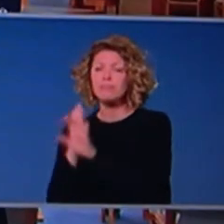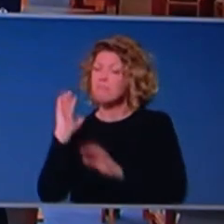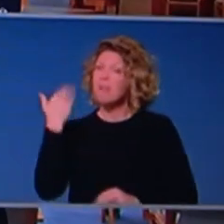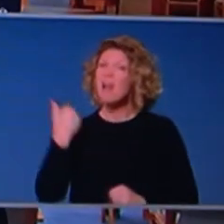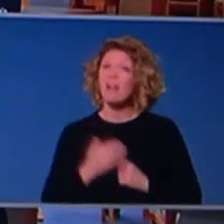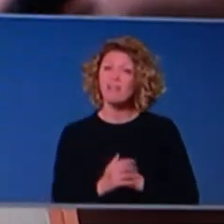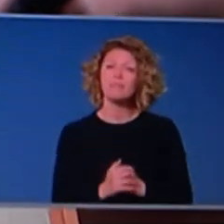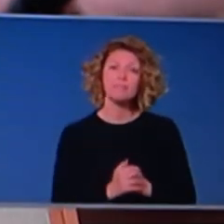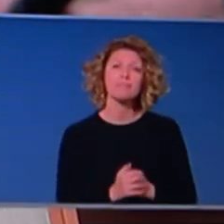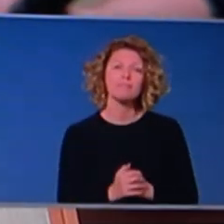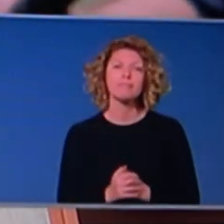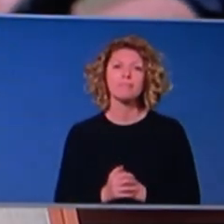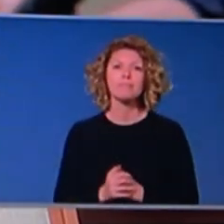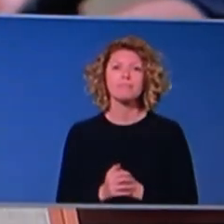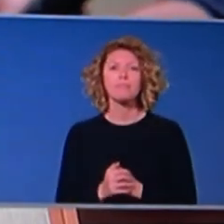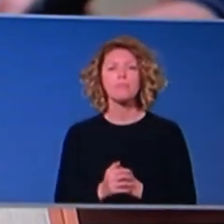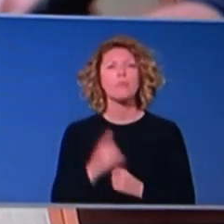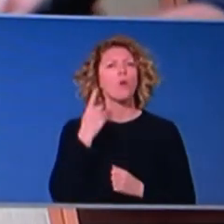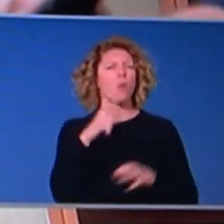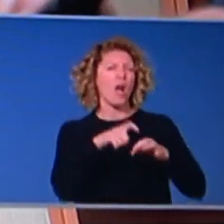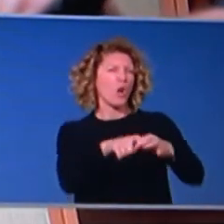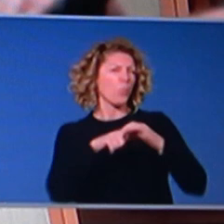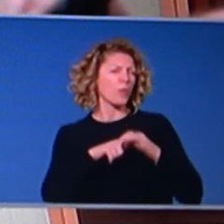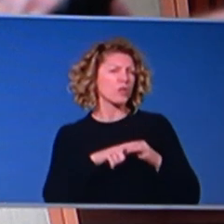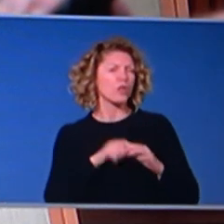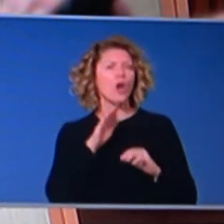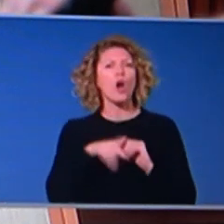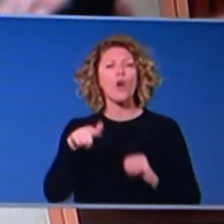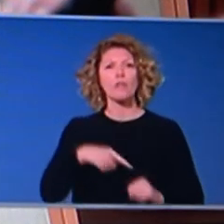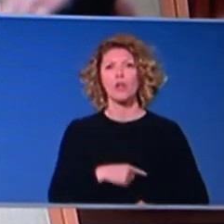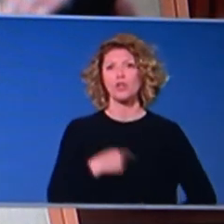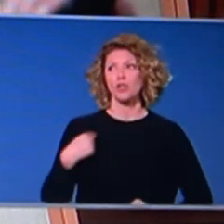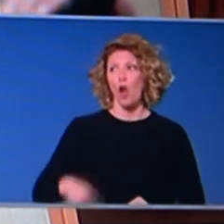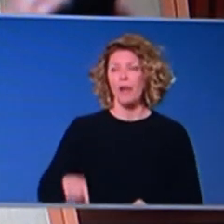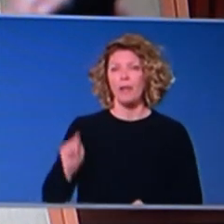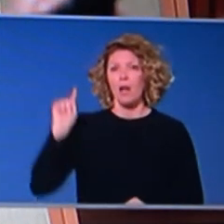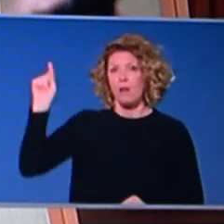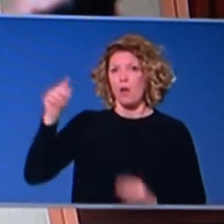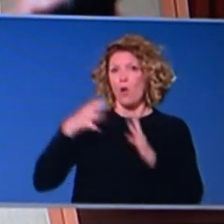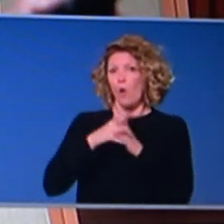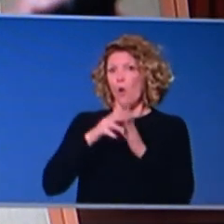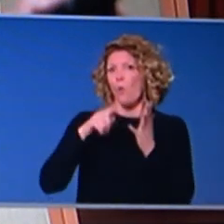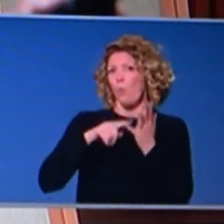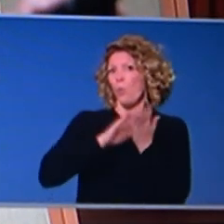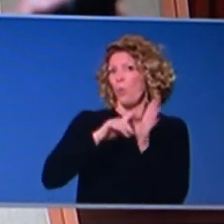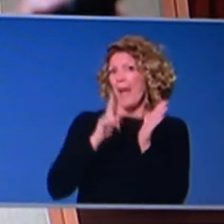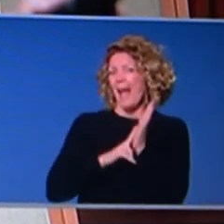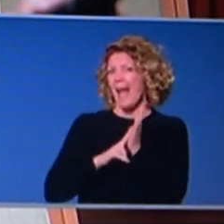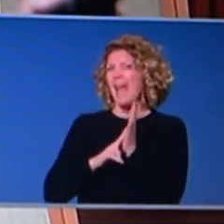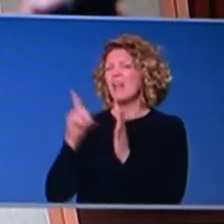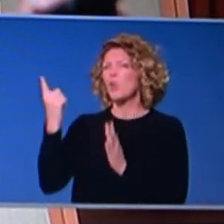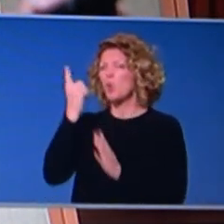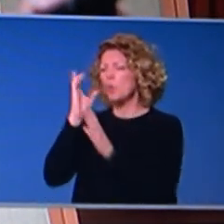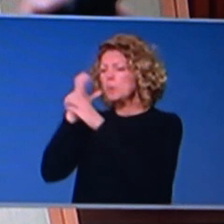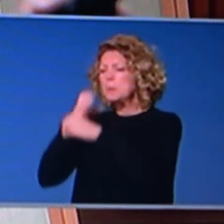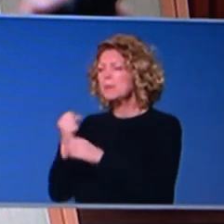question also relates to the labs in Wuhan. Um, even though you think on the balance of probability, uh, that this did, did not come from the lab,